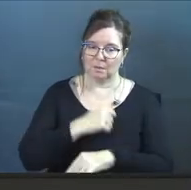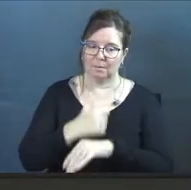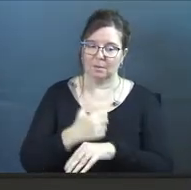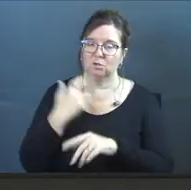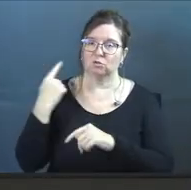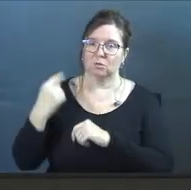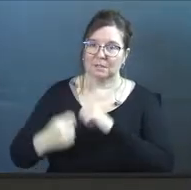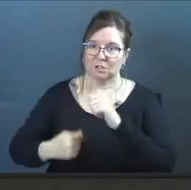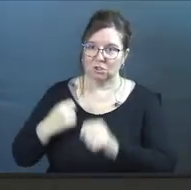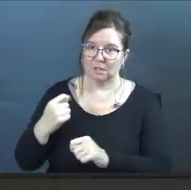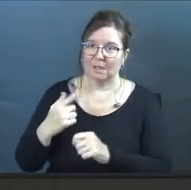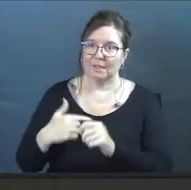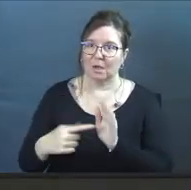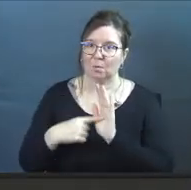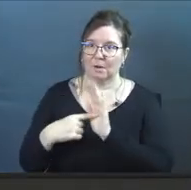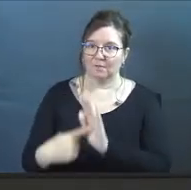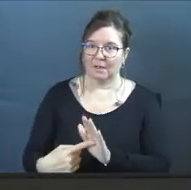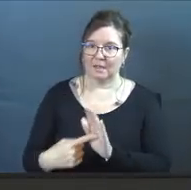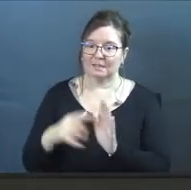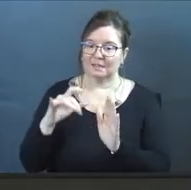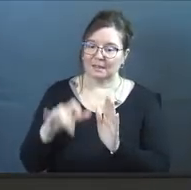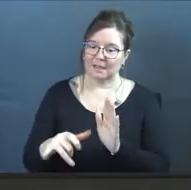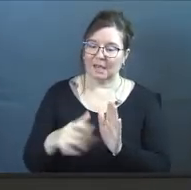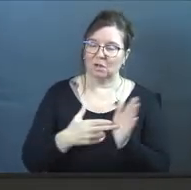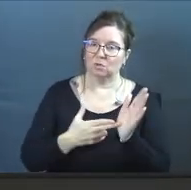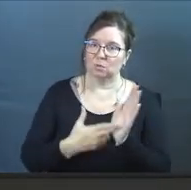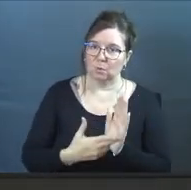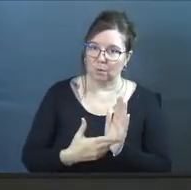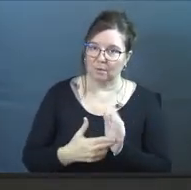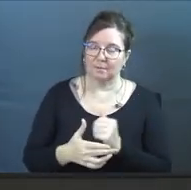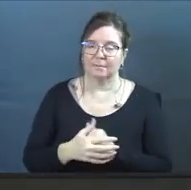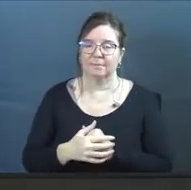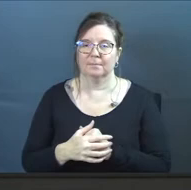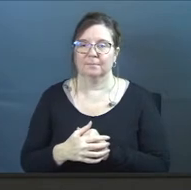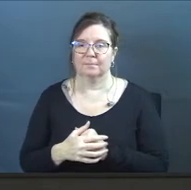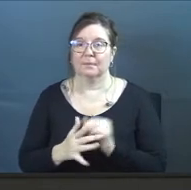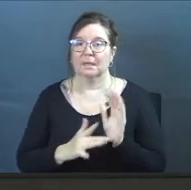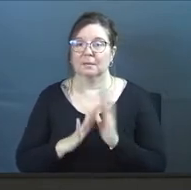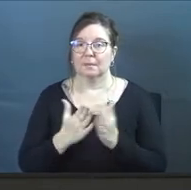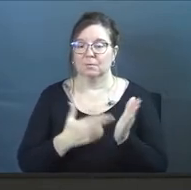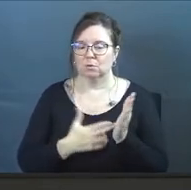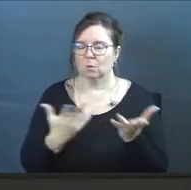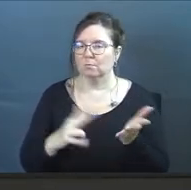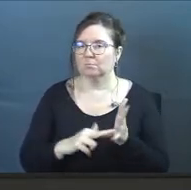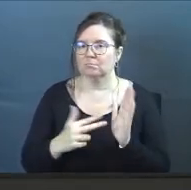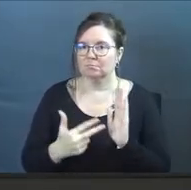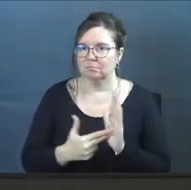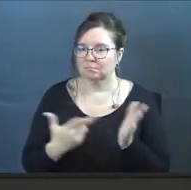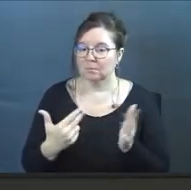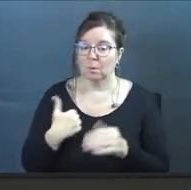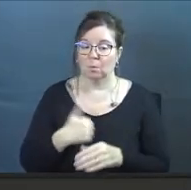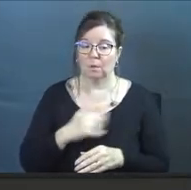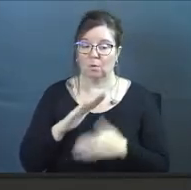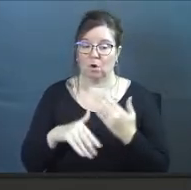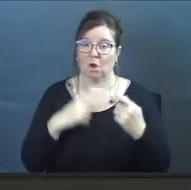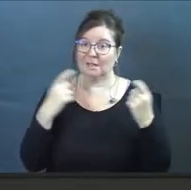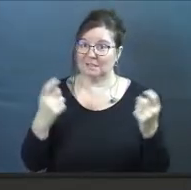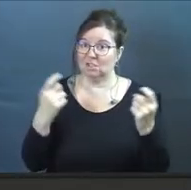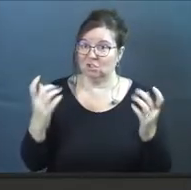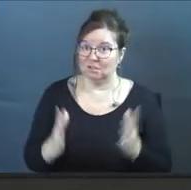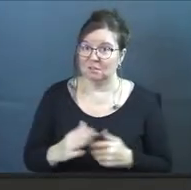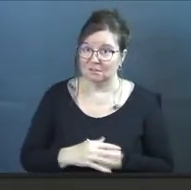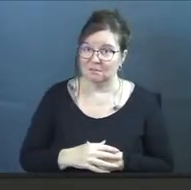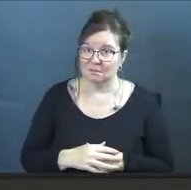traditions that reflect that truth. Biblical truth. What is biblical truth? We were all sinners,